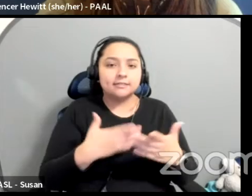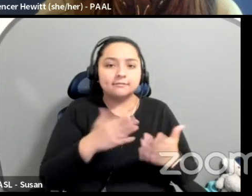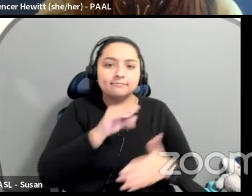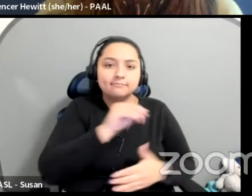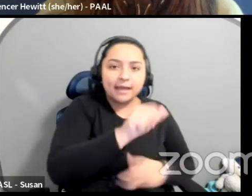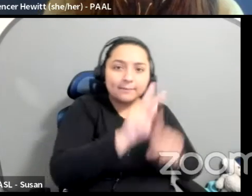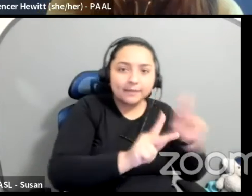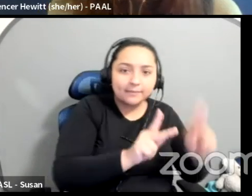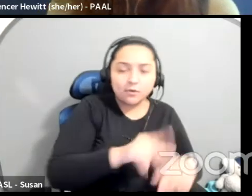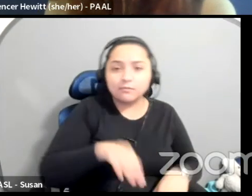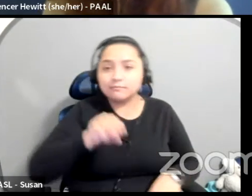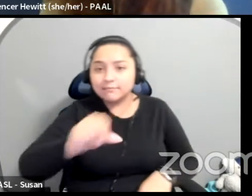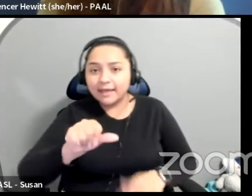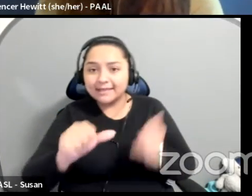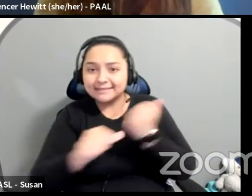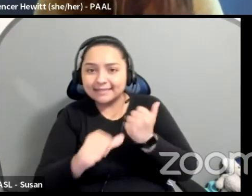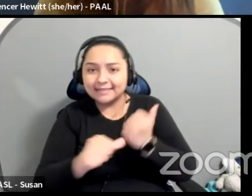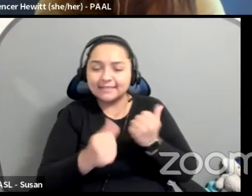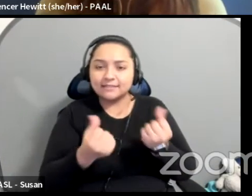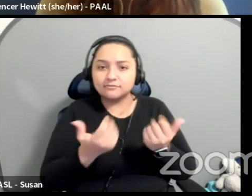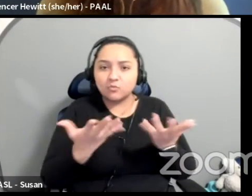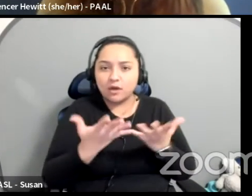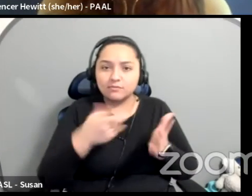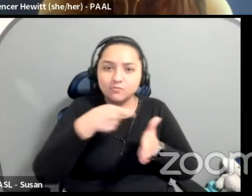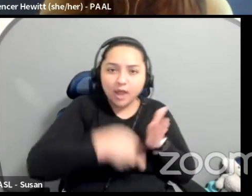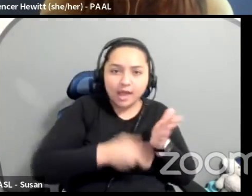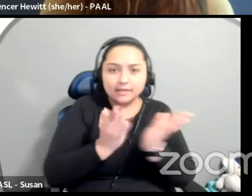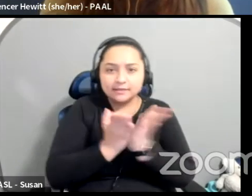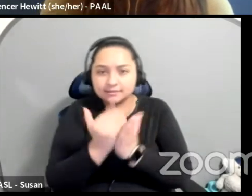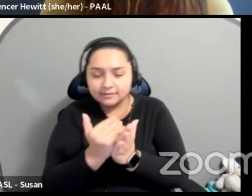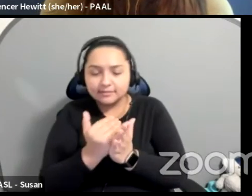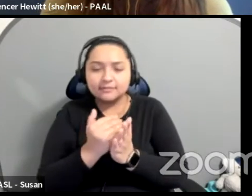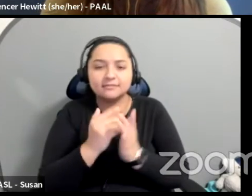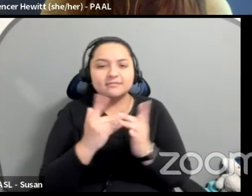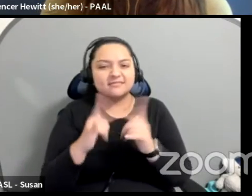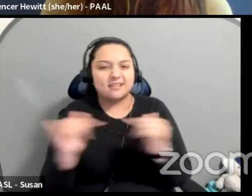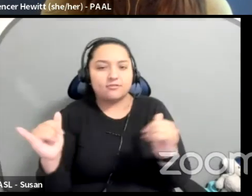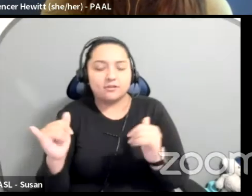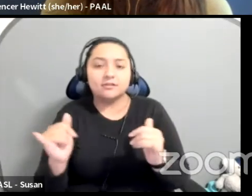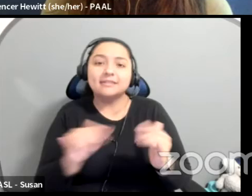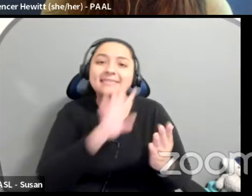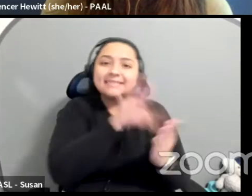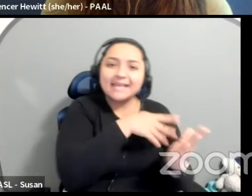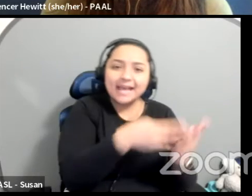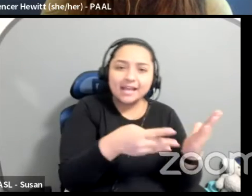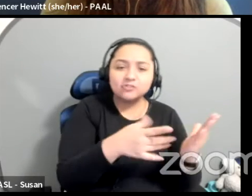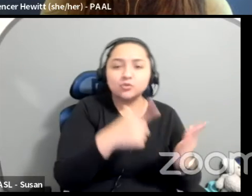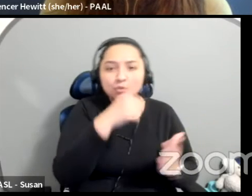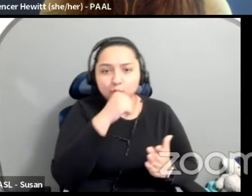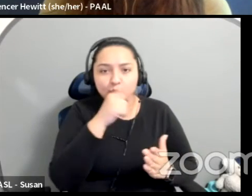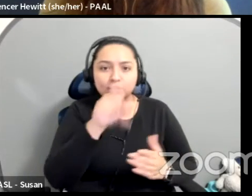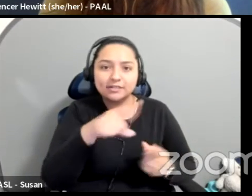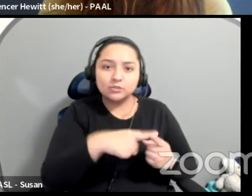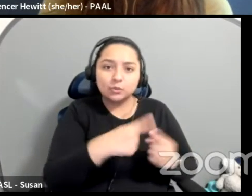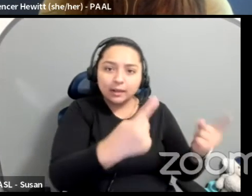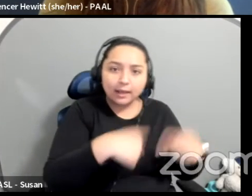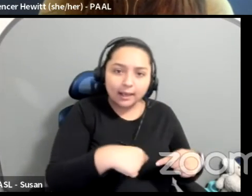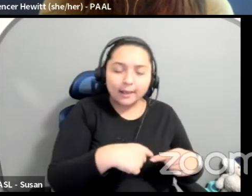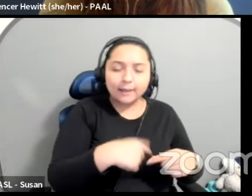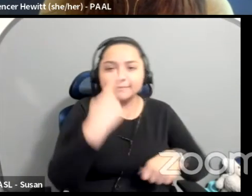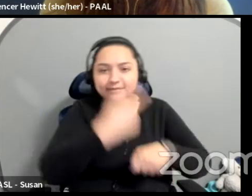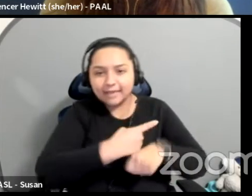like we make those choices a lot. And we talk about schedule, who needs to be there on what days, like we have, we talk about that all the time, right?